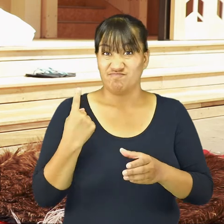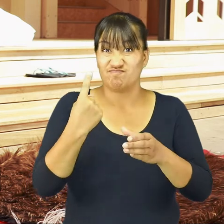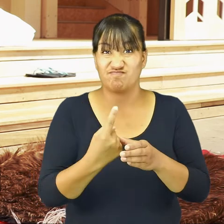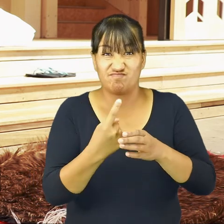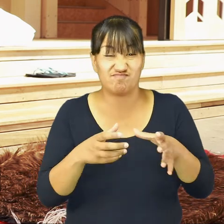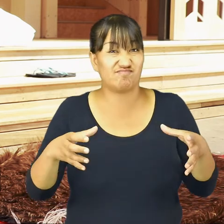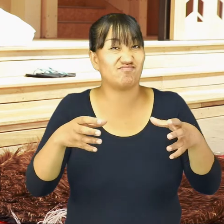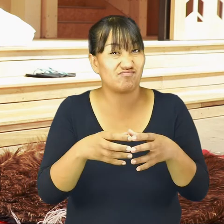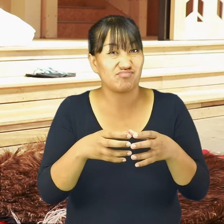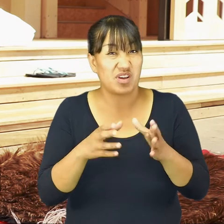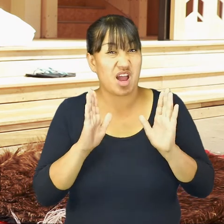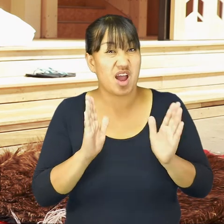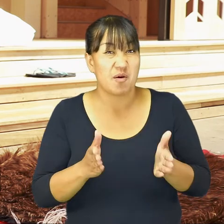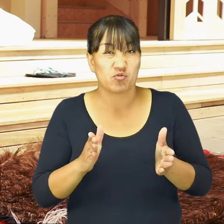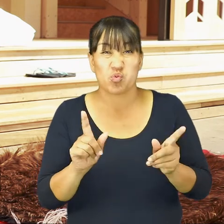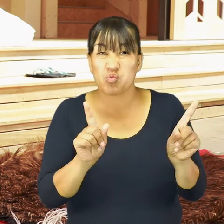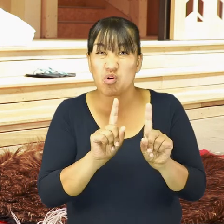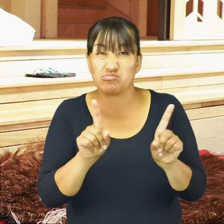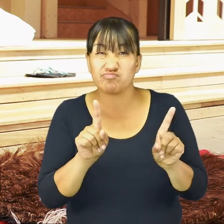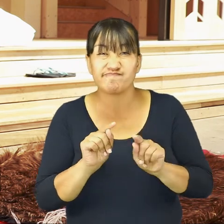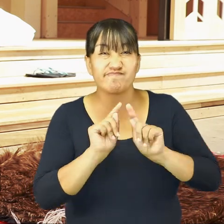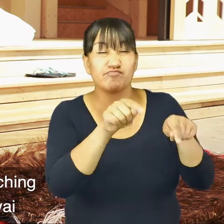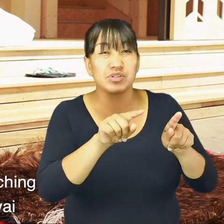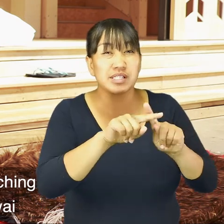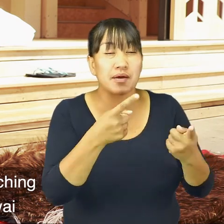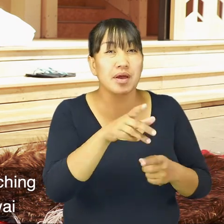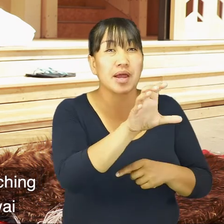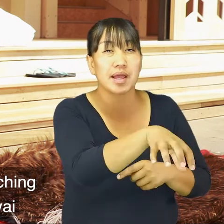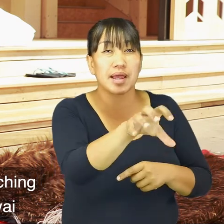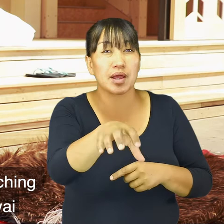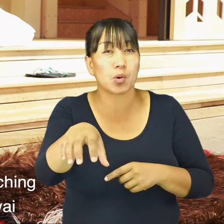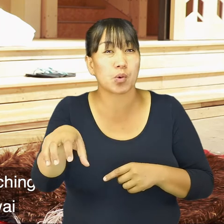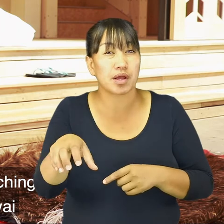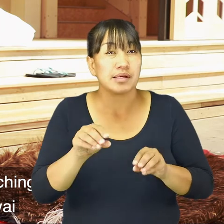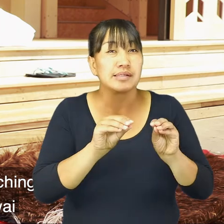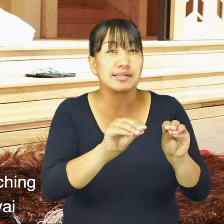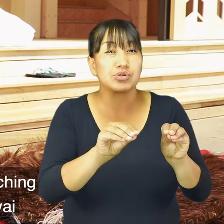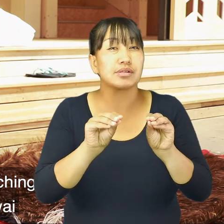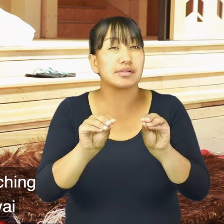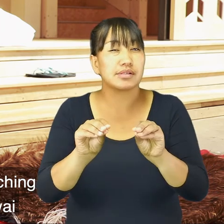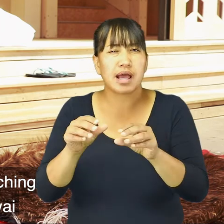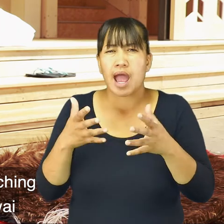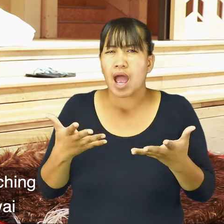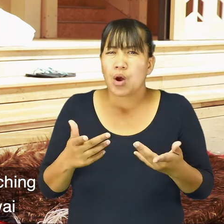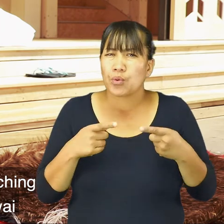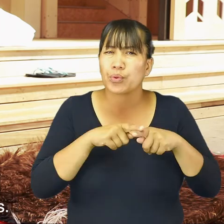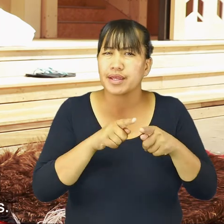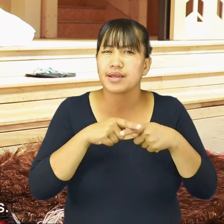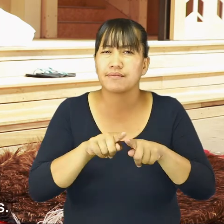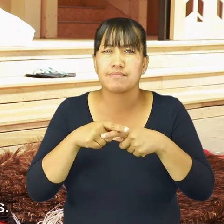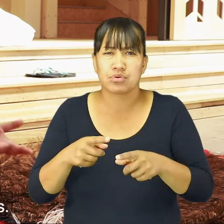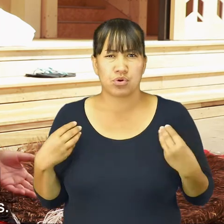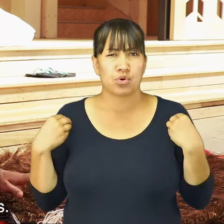And people like myself are going to different iwi and teaching how to weave korowai